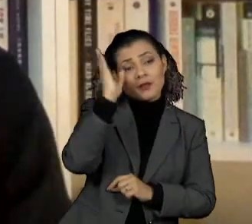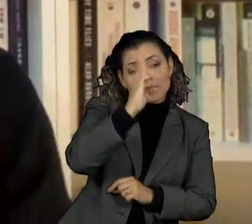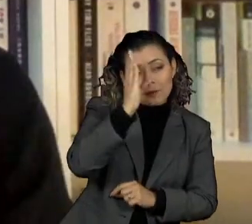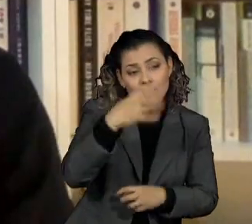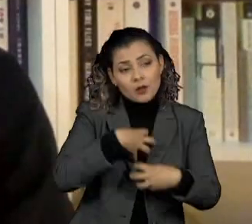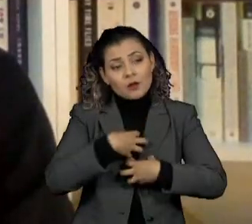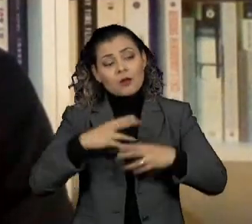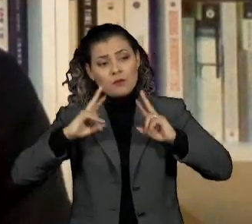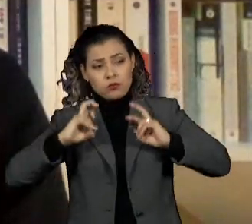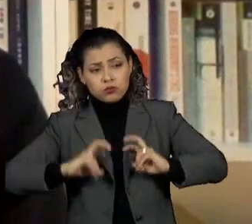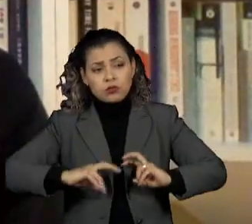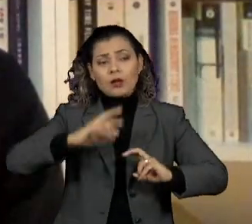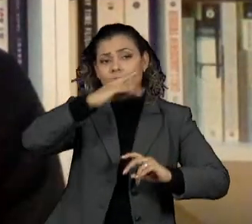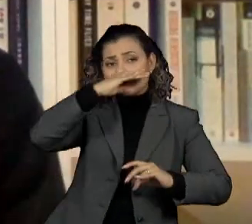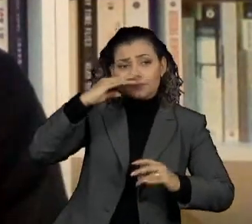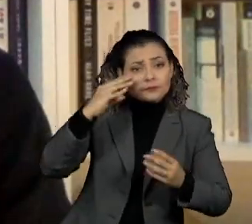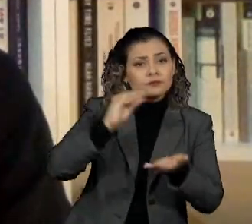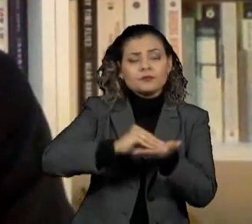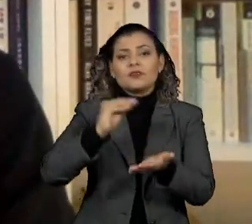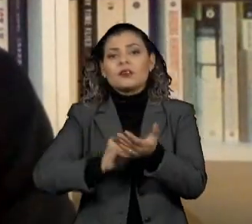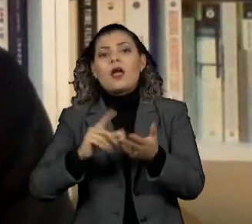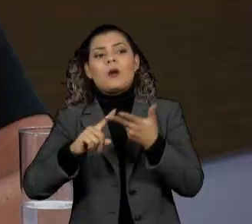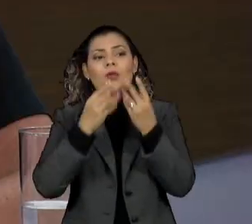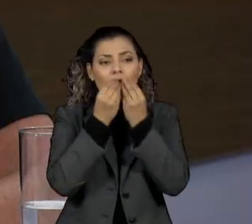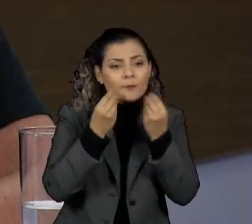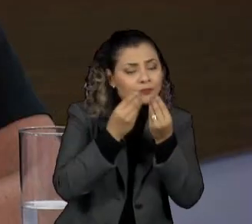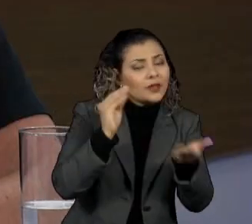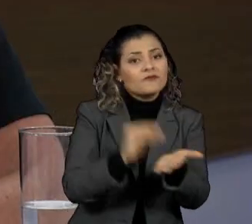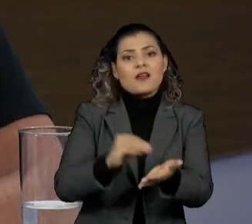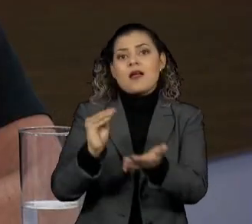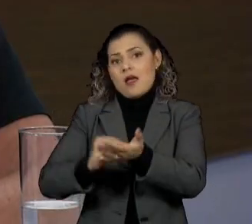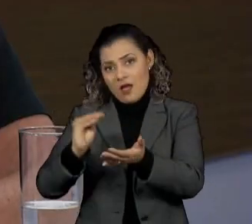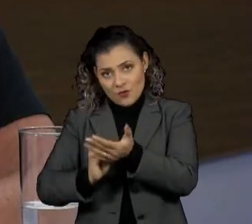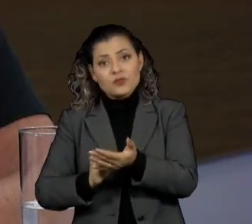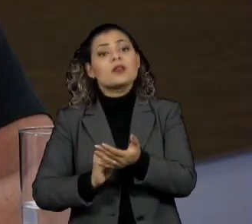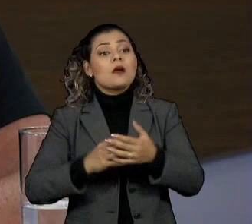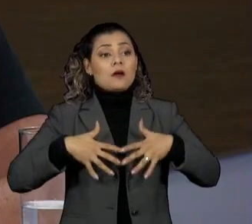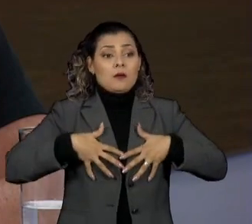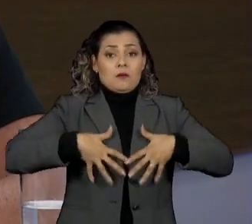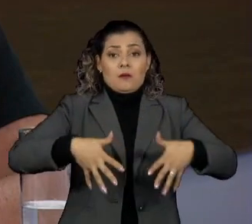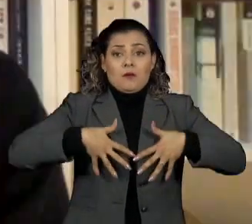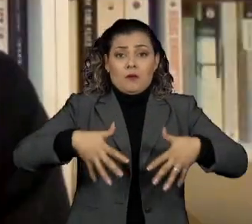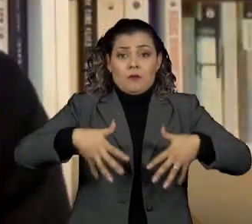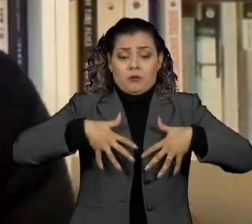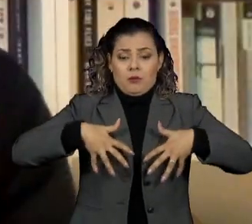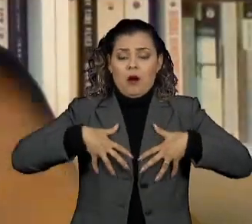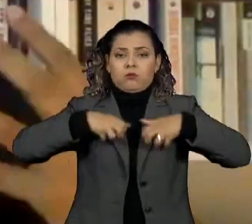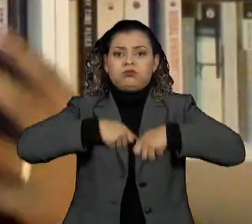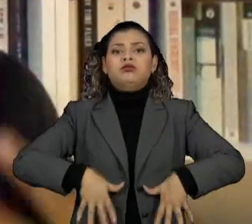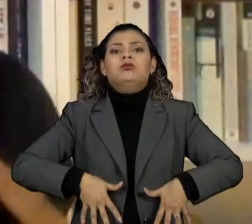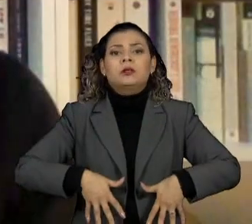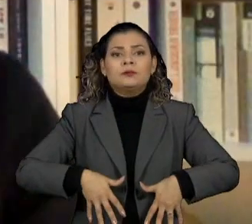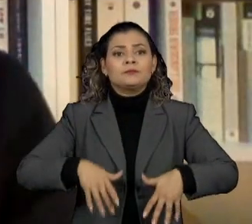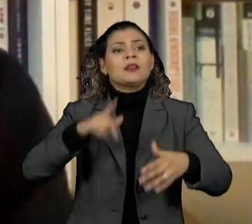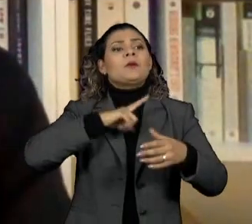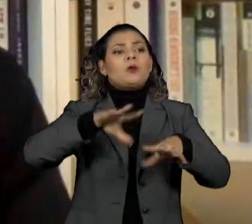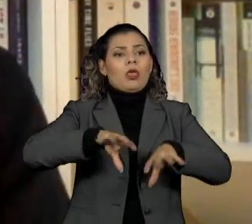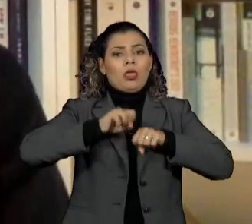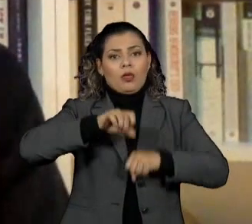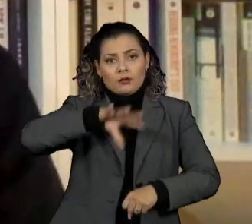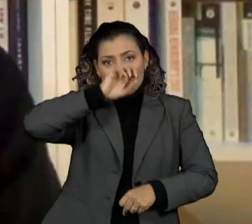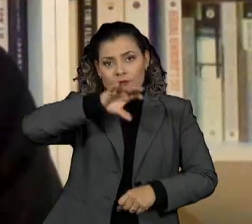you lose a sense of smell, you can lose a sense of taste. It infects the lung cells, it infects your respiratory